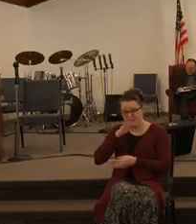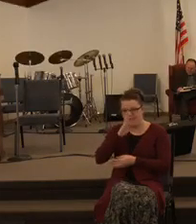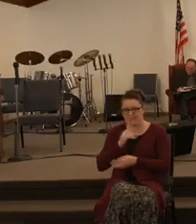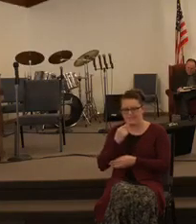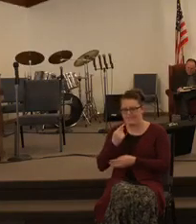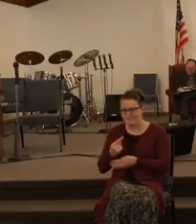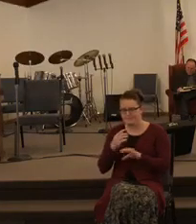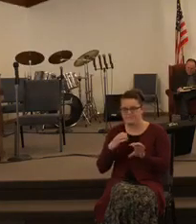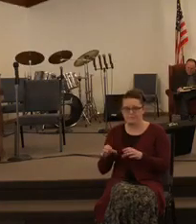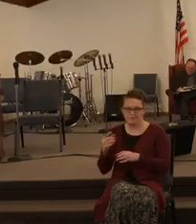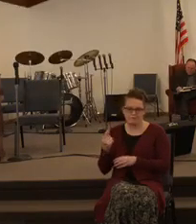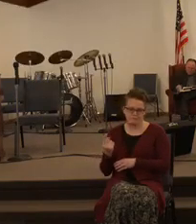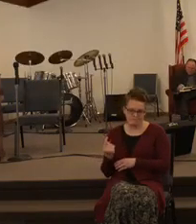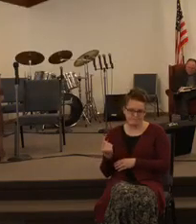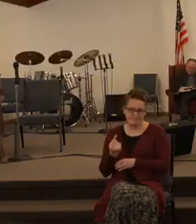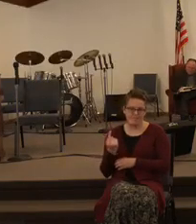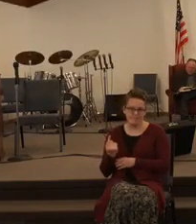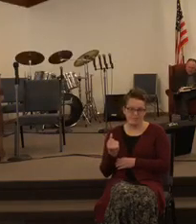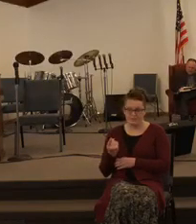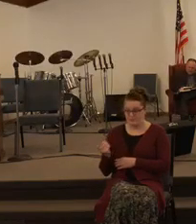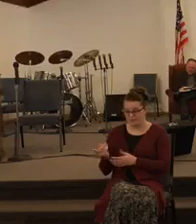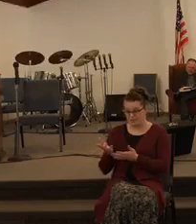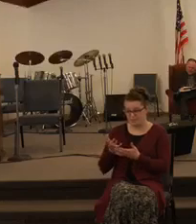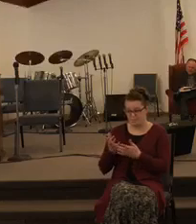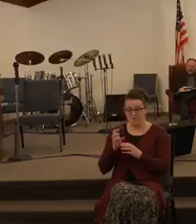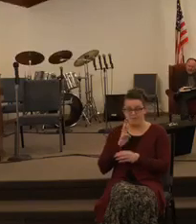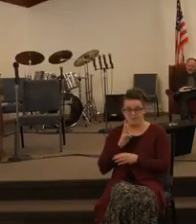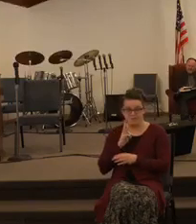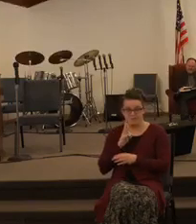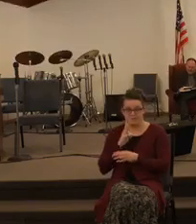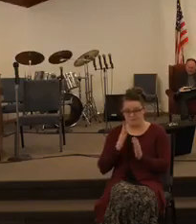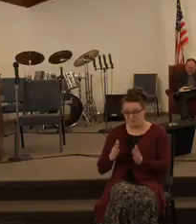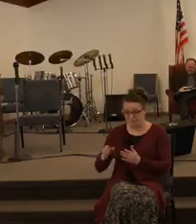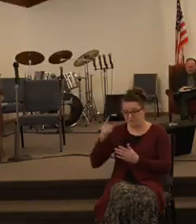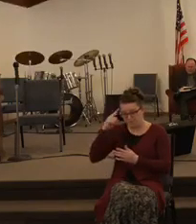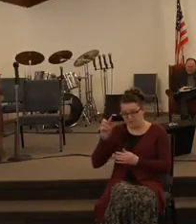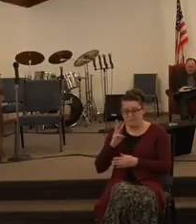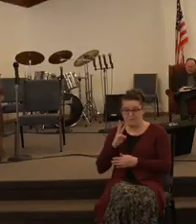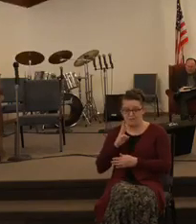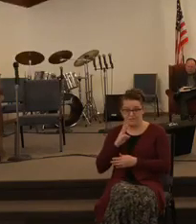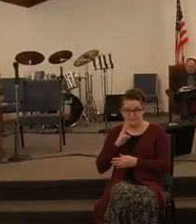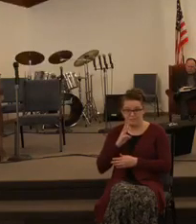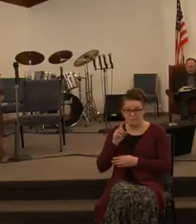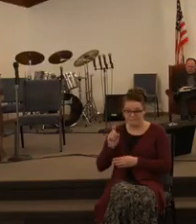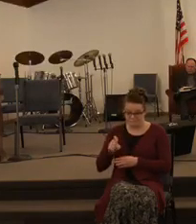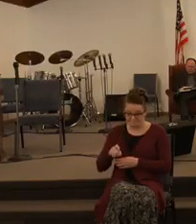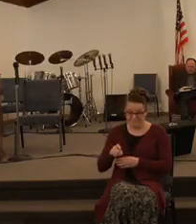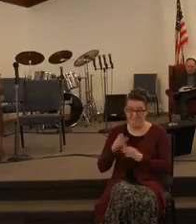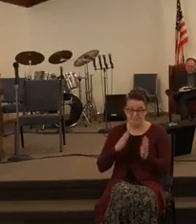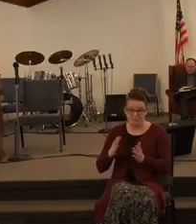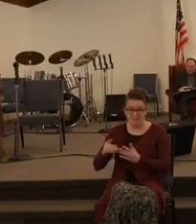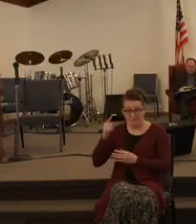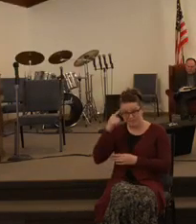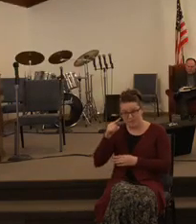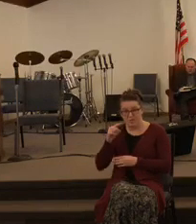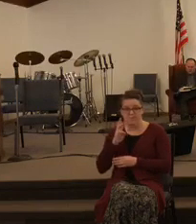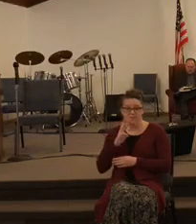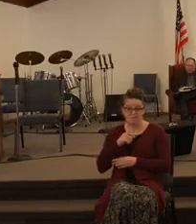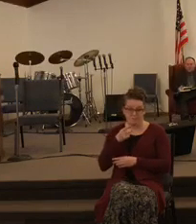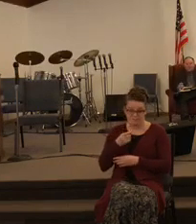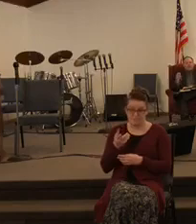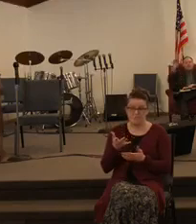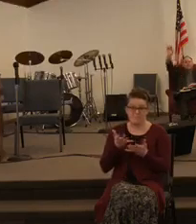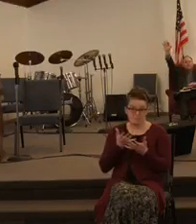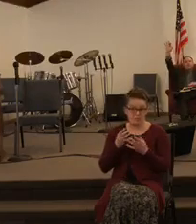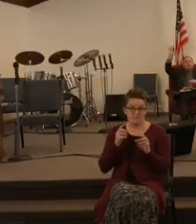do something you want water you need to prepare for water you want water you need to prepare for water you want revival you